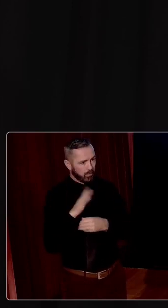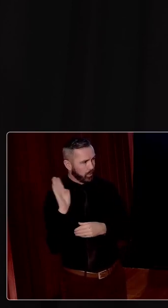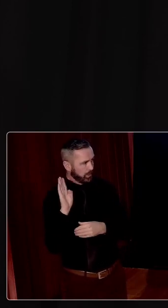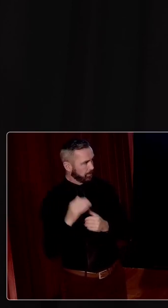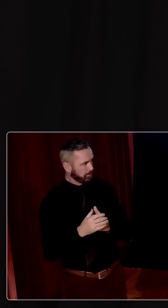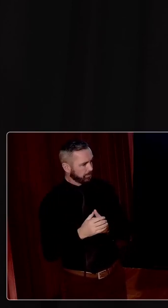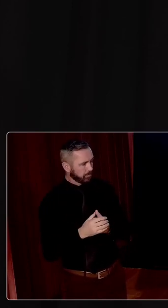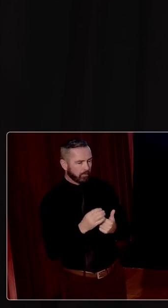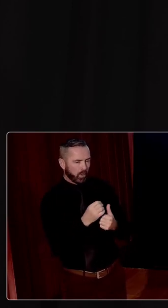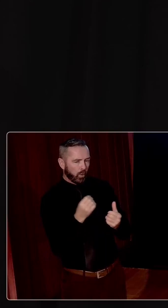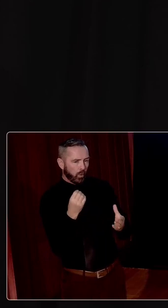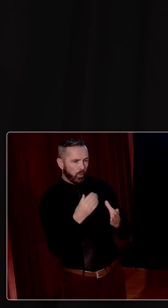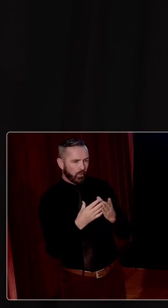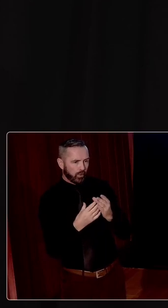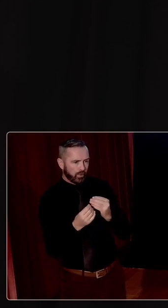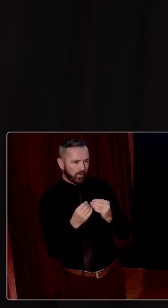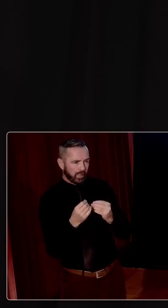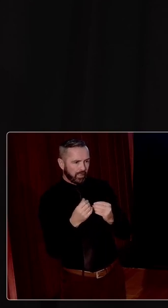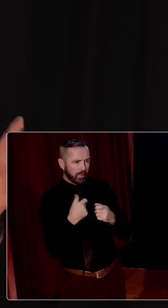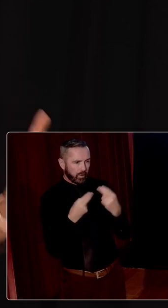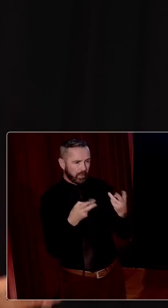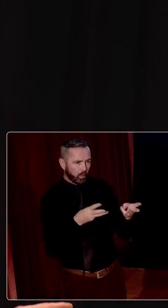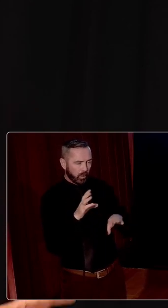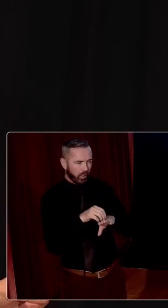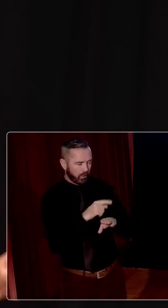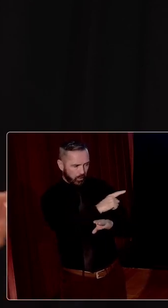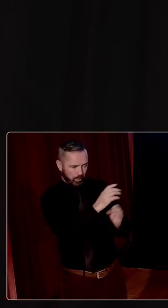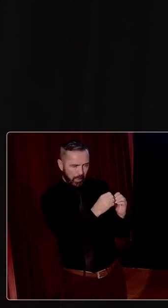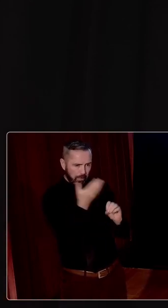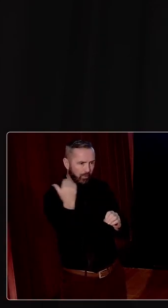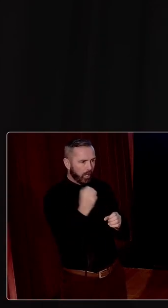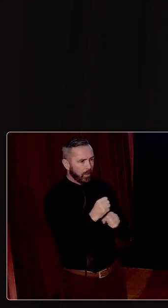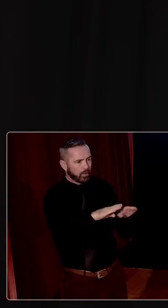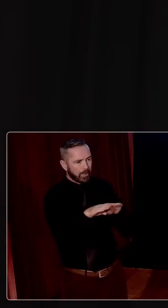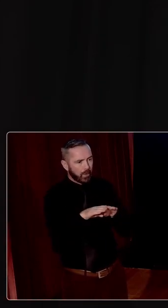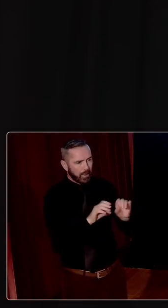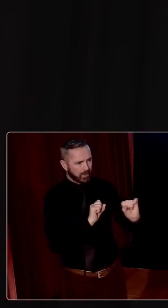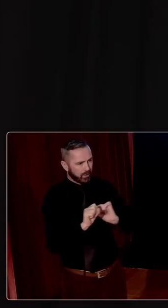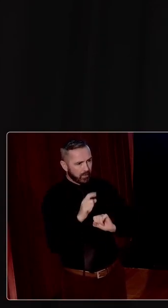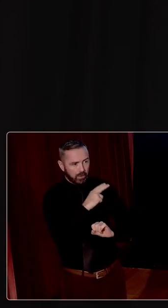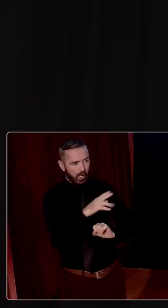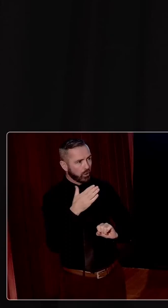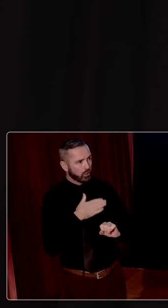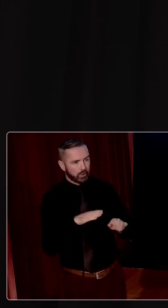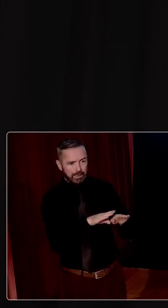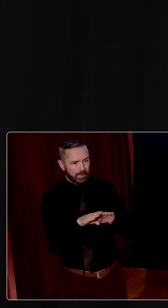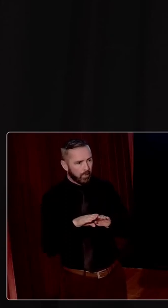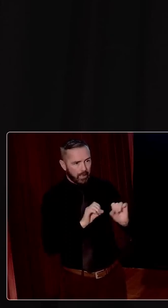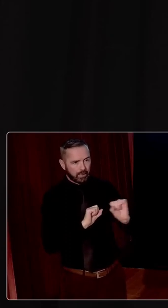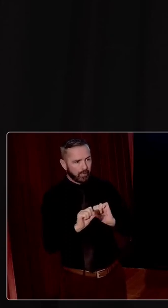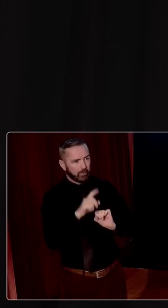state that more work should be done on. And that's that you mentioned the diplomatic service, but it's not just the diplomatic